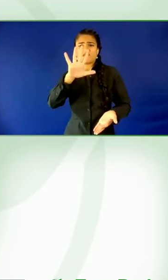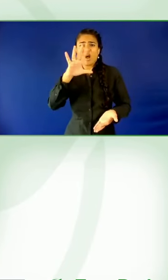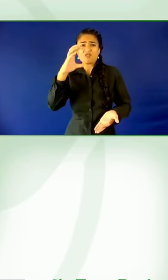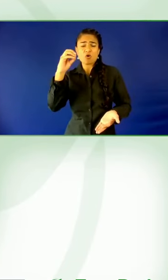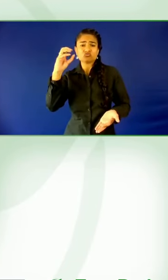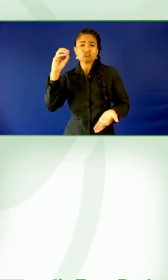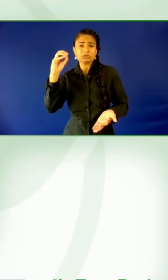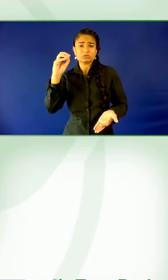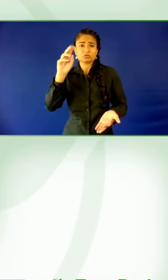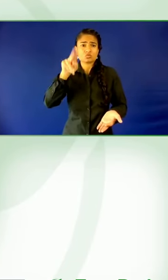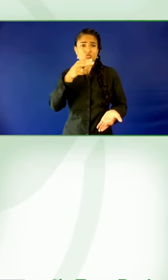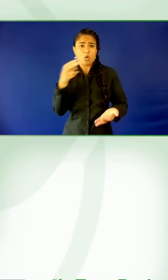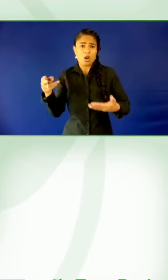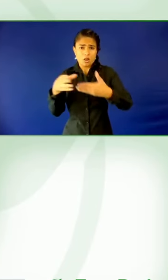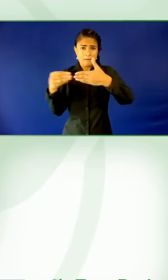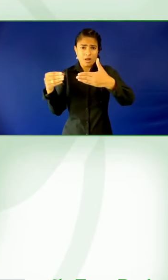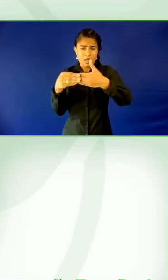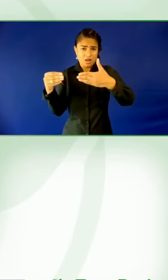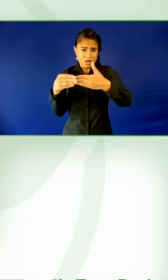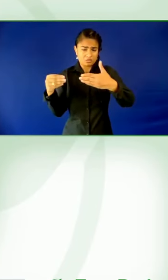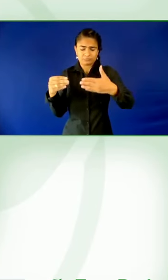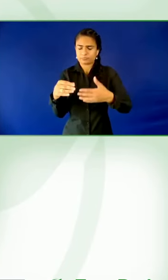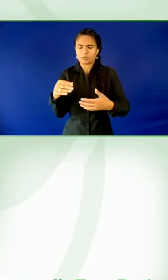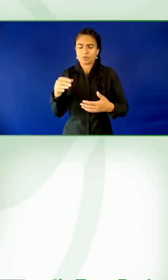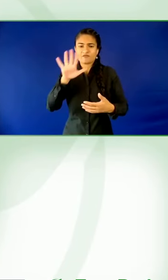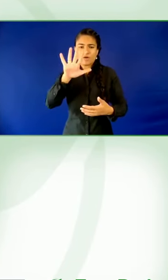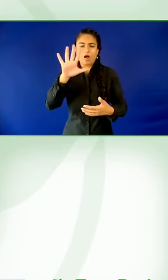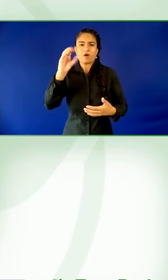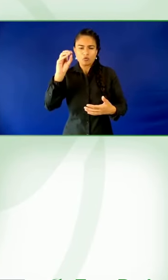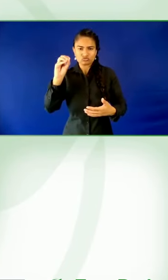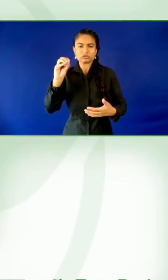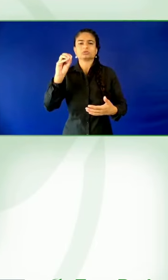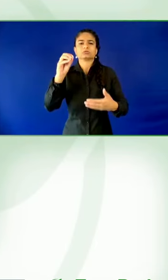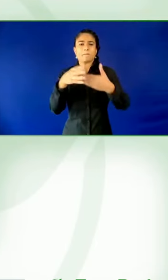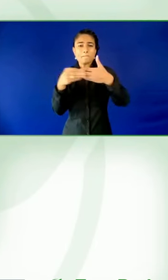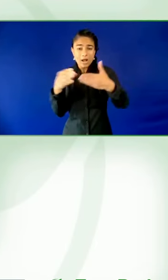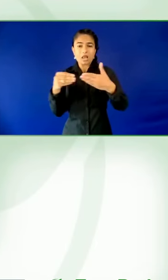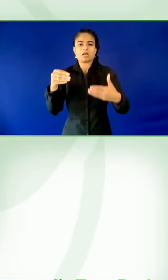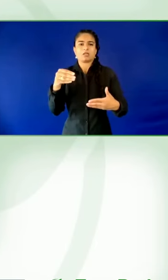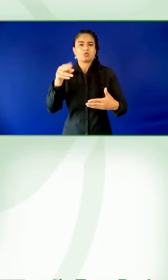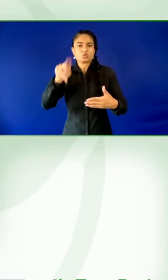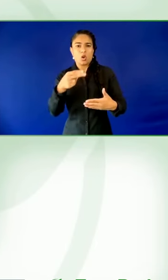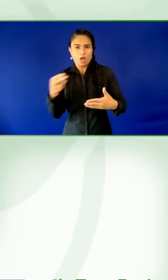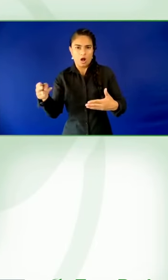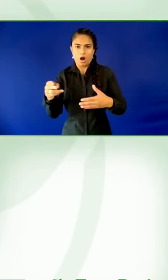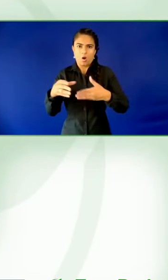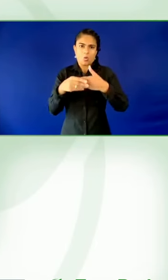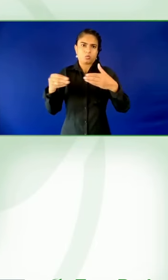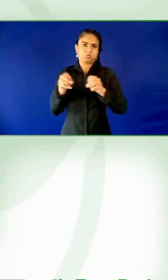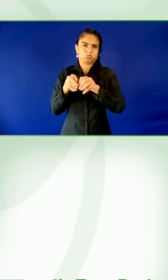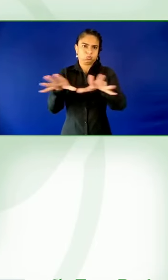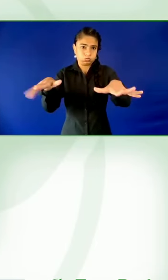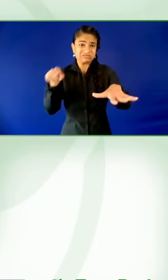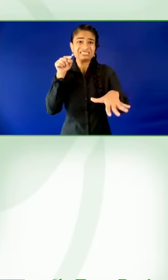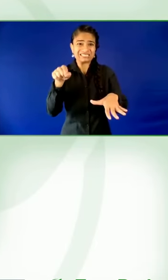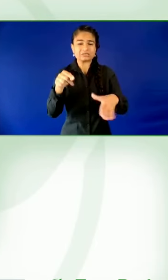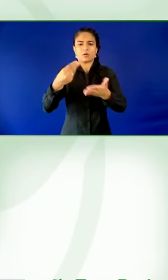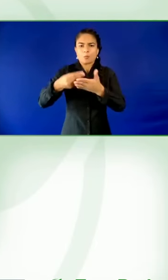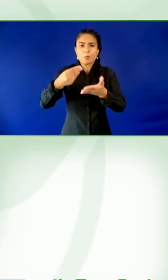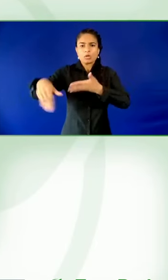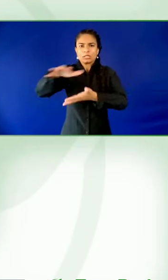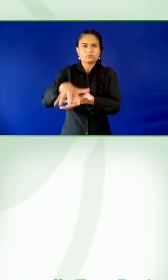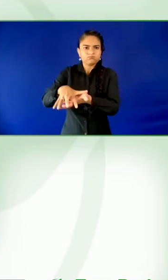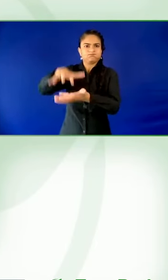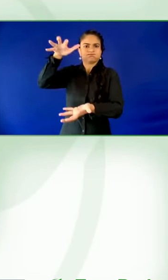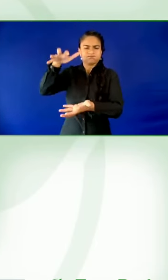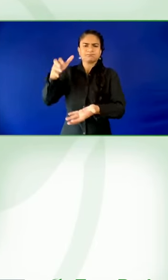supporting various diversity groups and in working in different communities. Thank